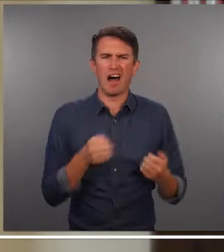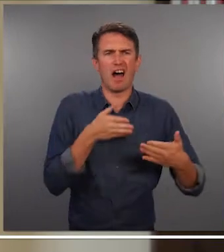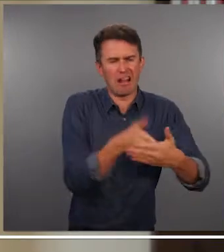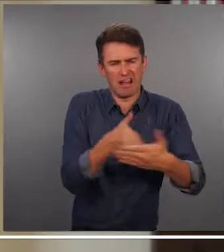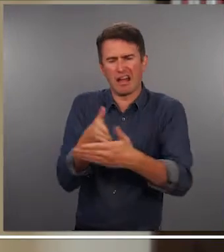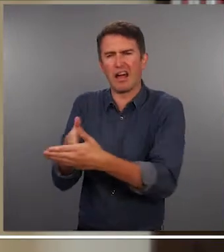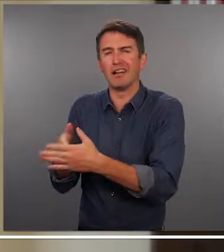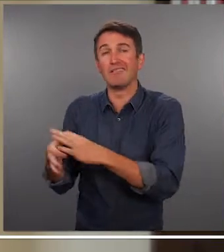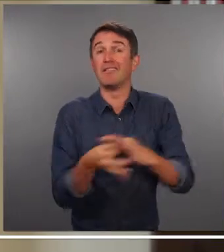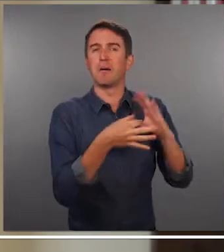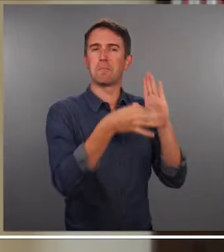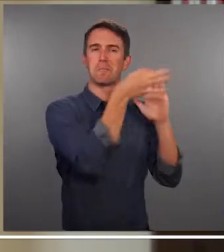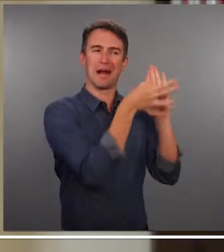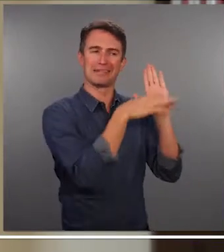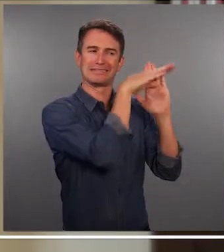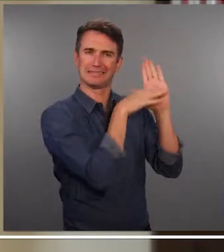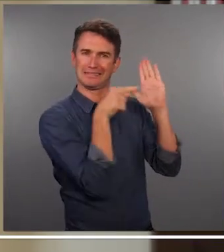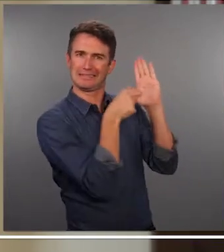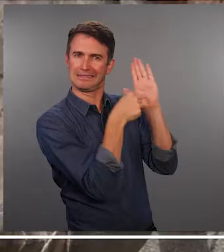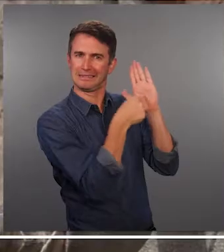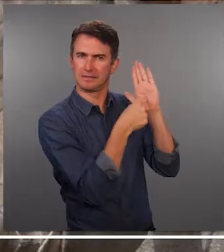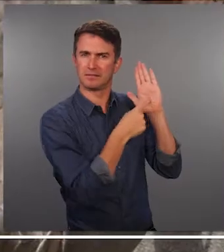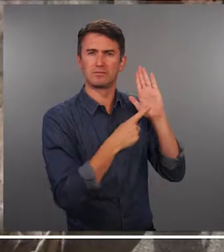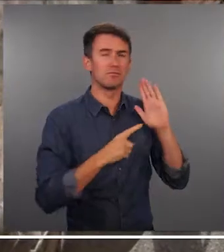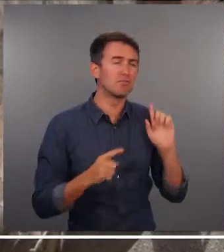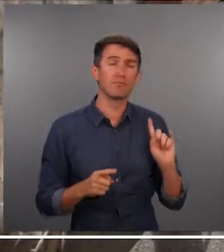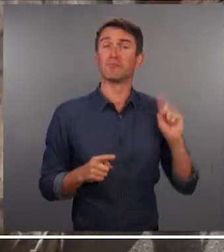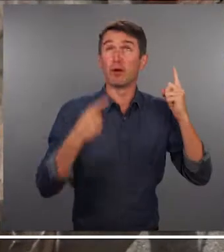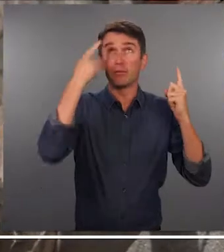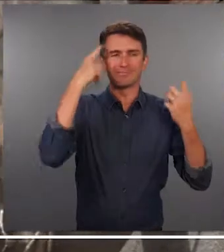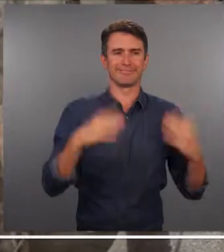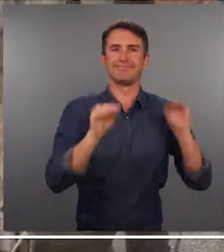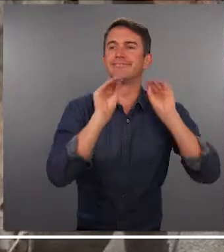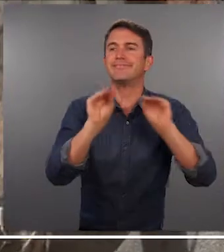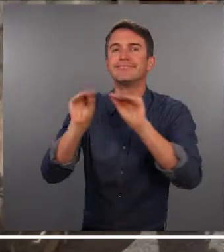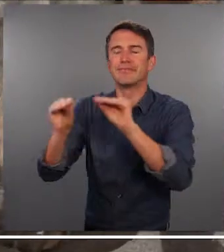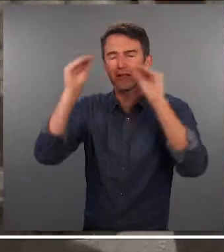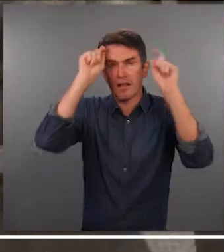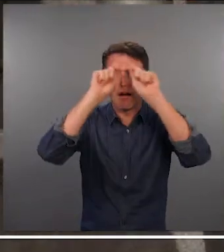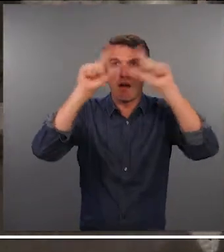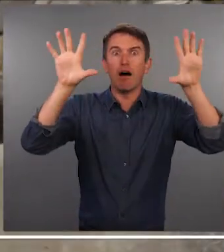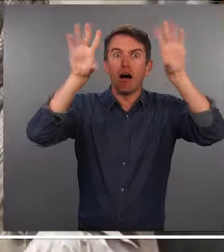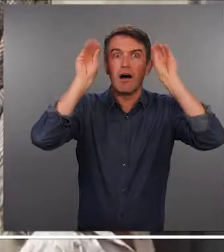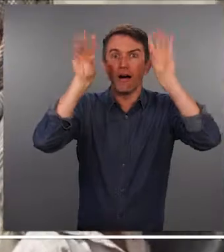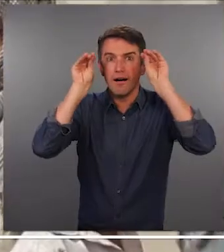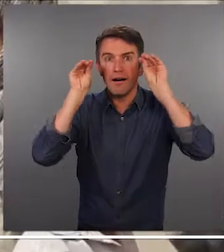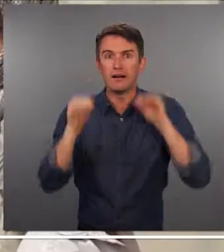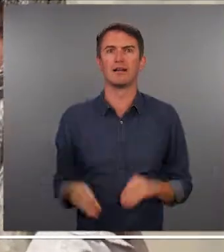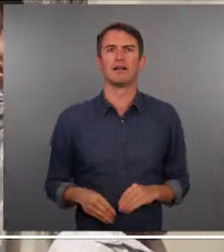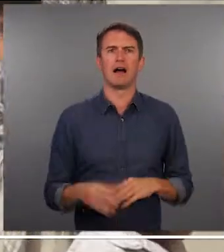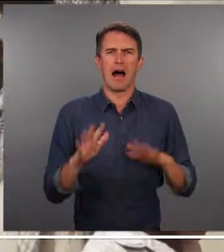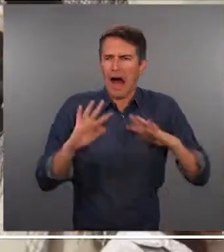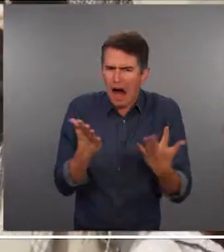challenges available at the policy level and the practical level So first thing, we need to create the awareness about the